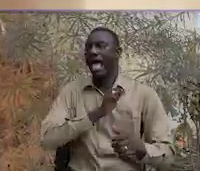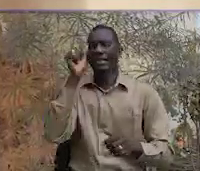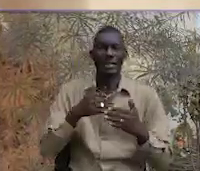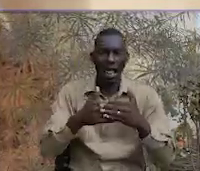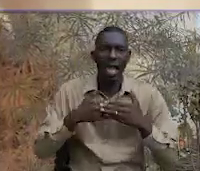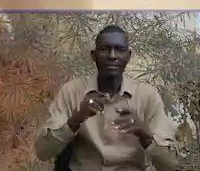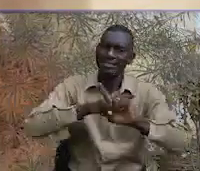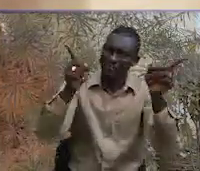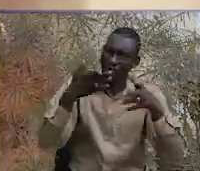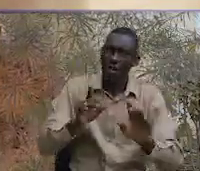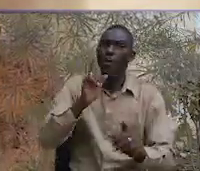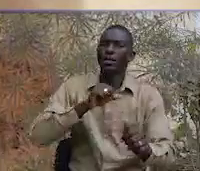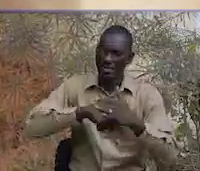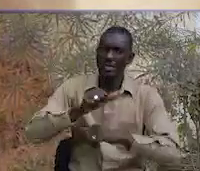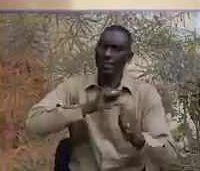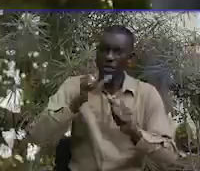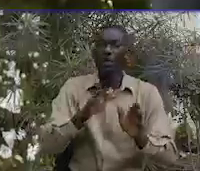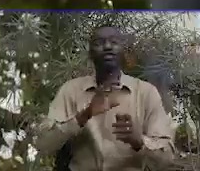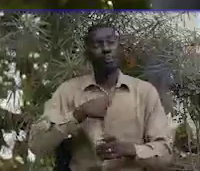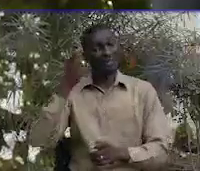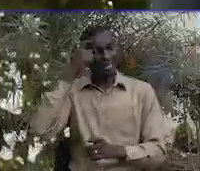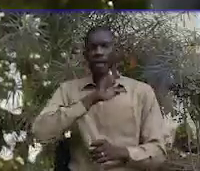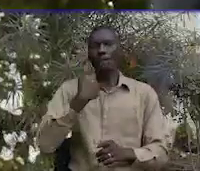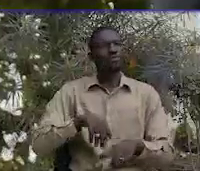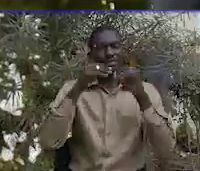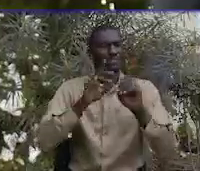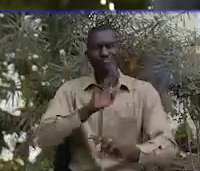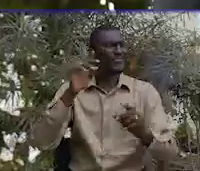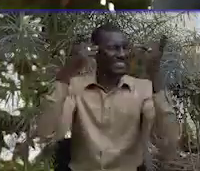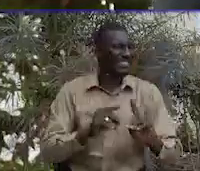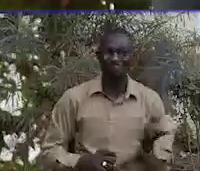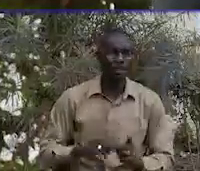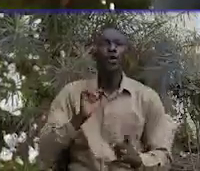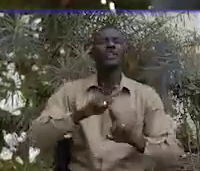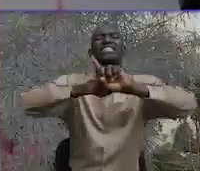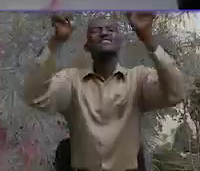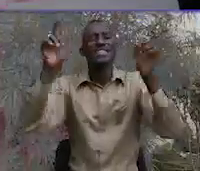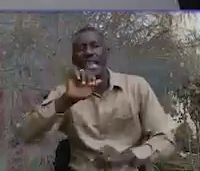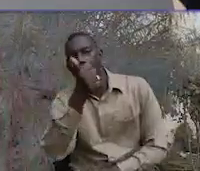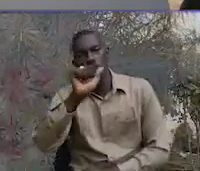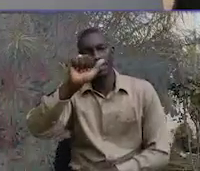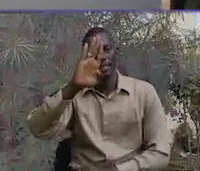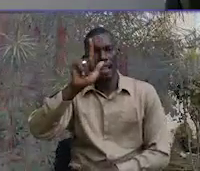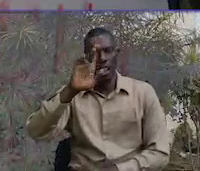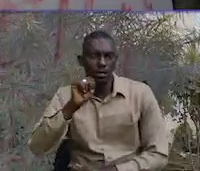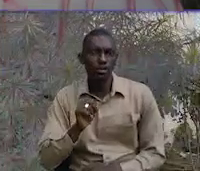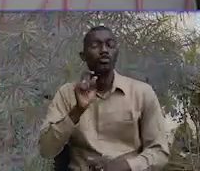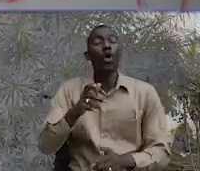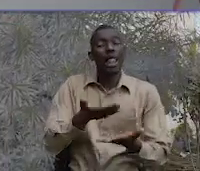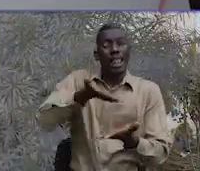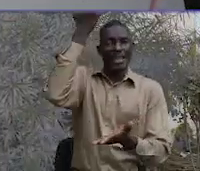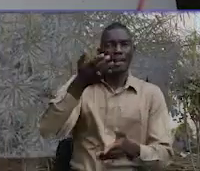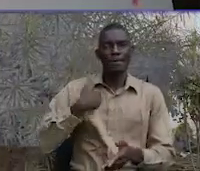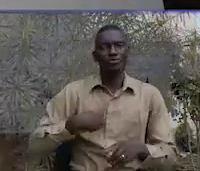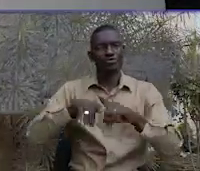and act differently, but in a better way. So they are not disabled, but rather differently abled. And to raise the voices